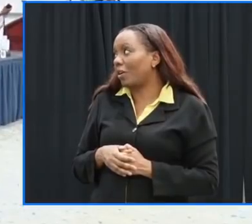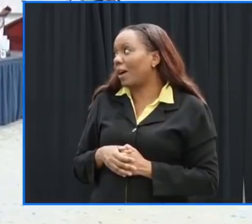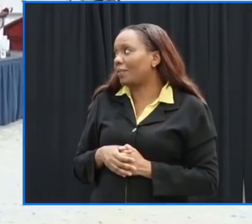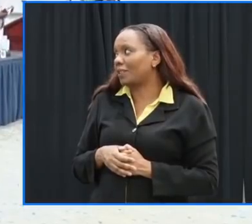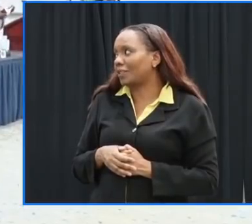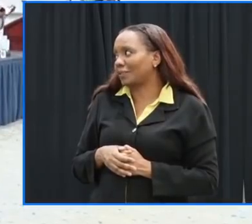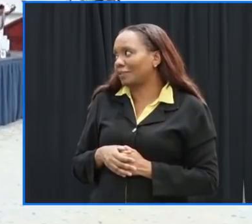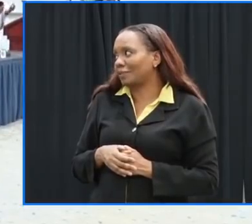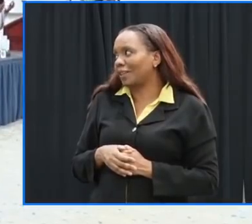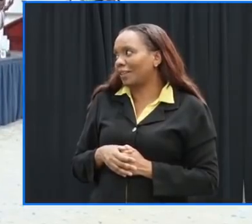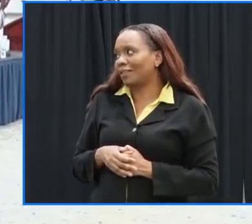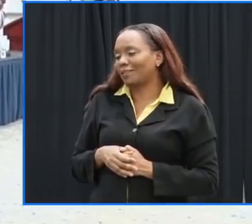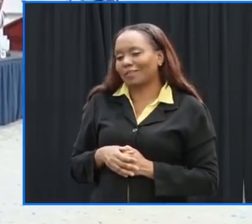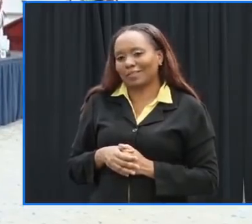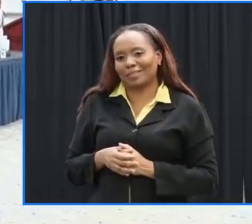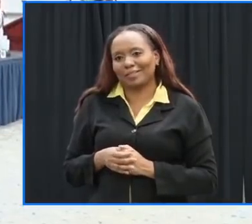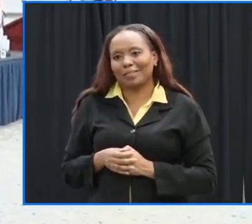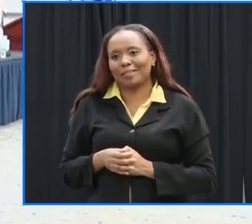any further questions